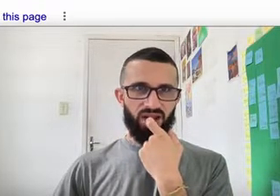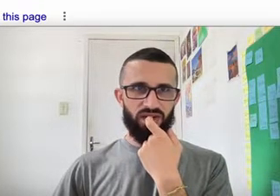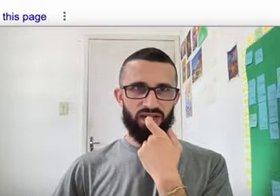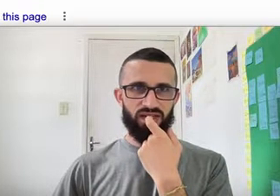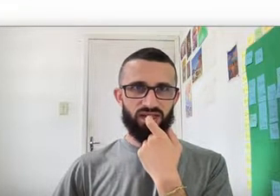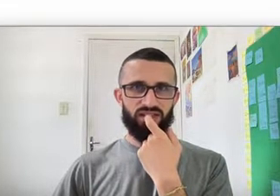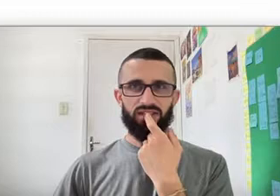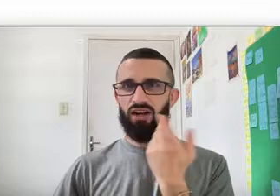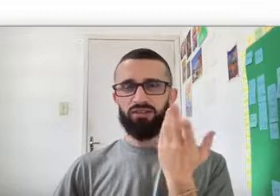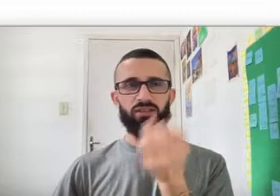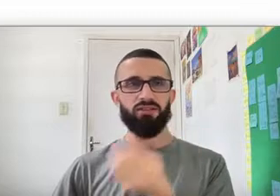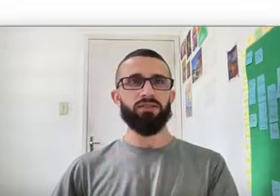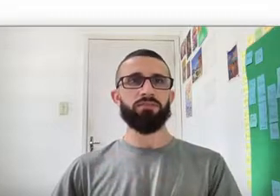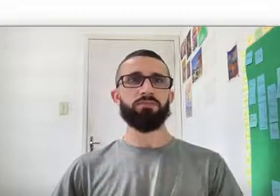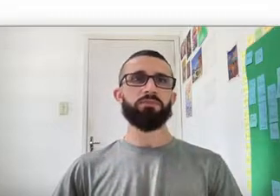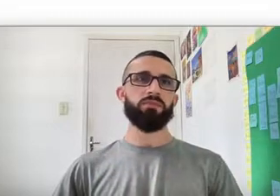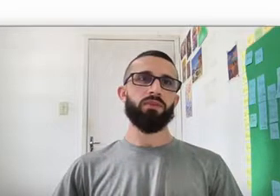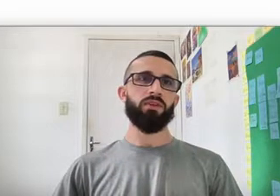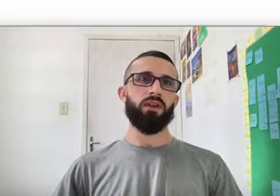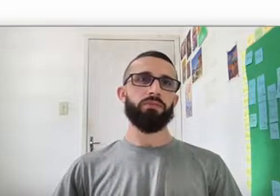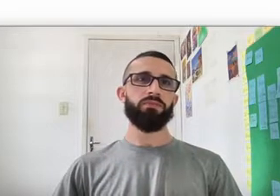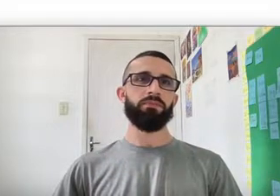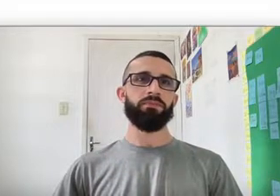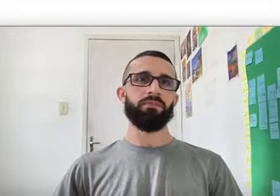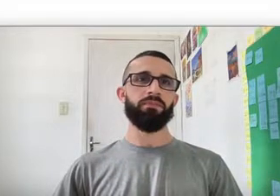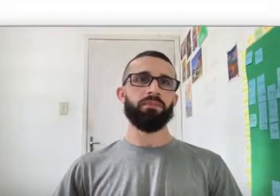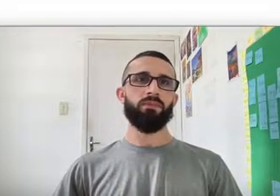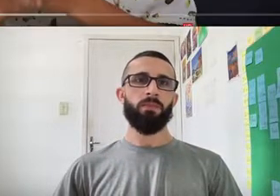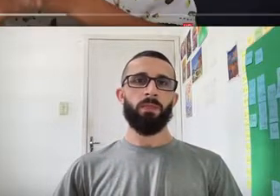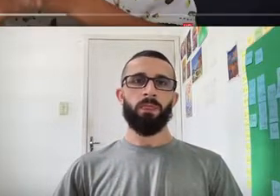Anyway Nonsense Okay